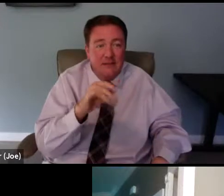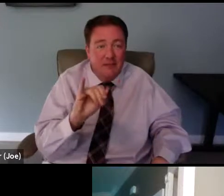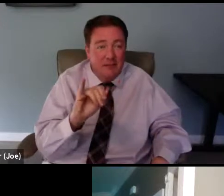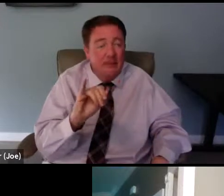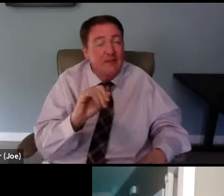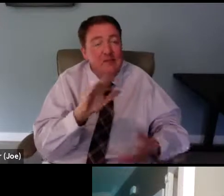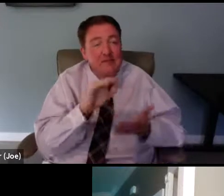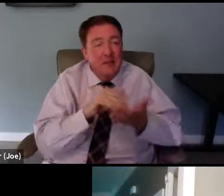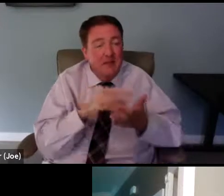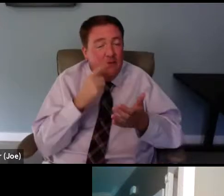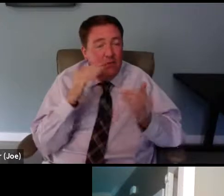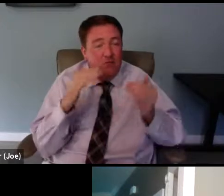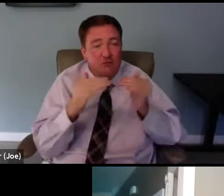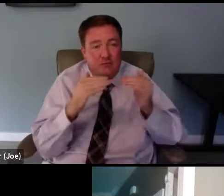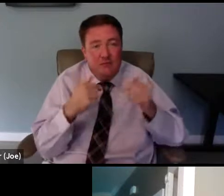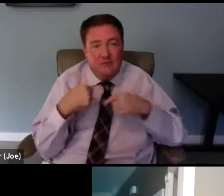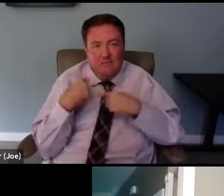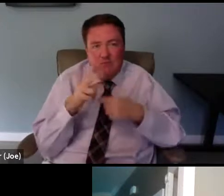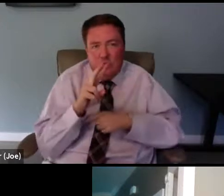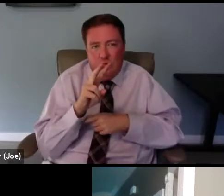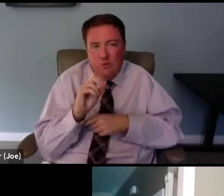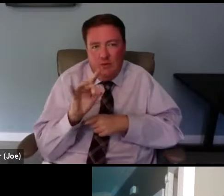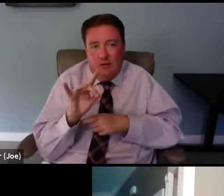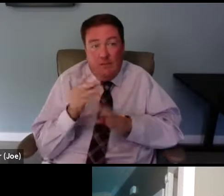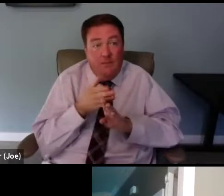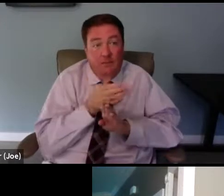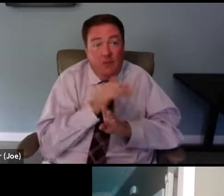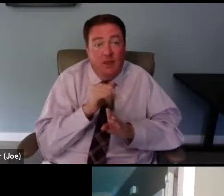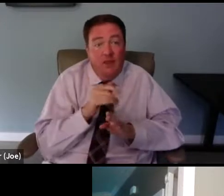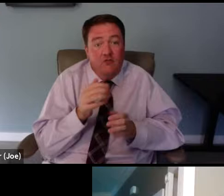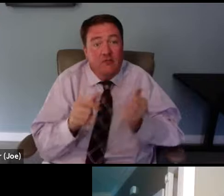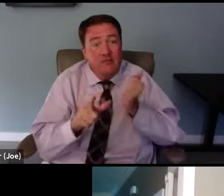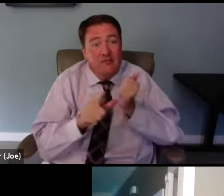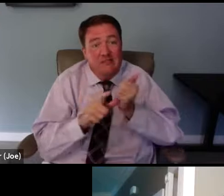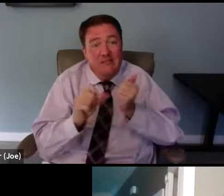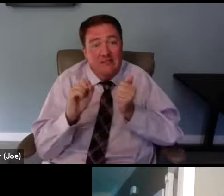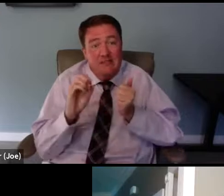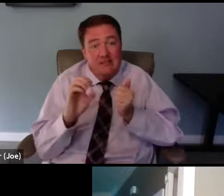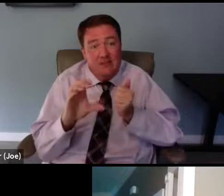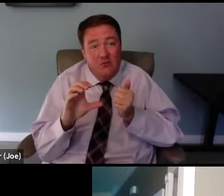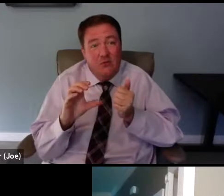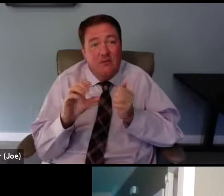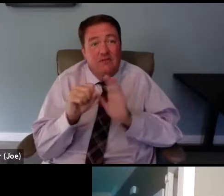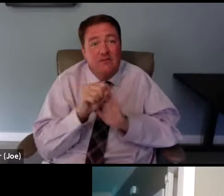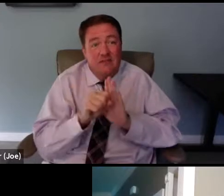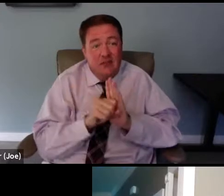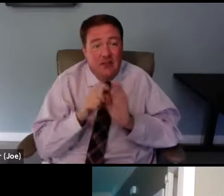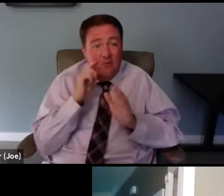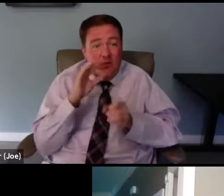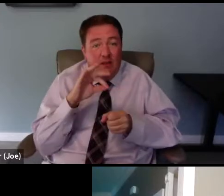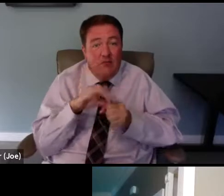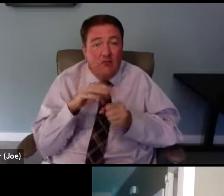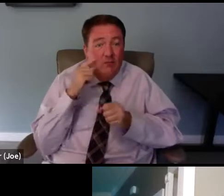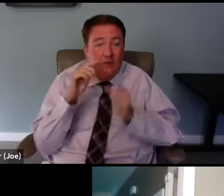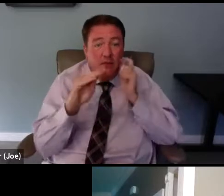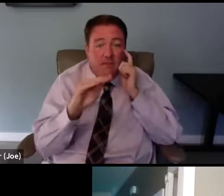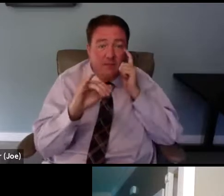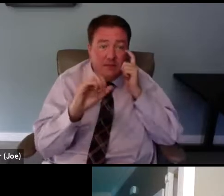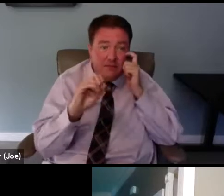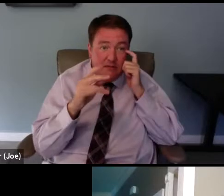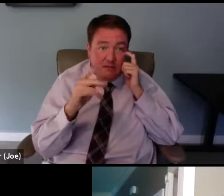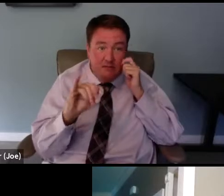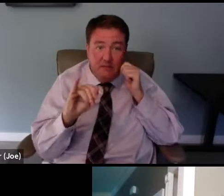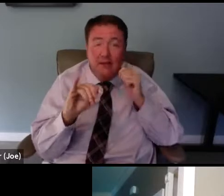of 2008. Prior to joining the center, she was the Assistant Secretary of State for Elections for the Mississippi Secretary of State's Office, where she